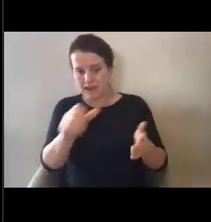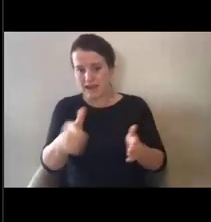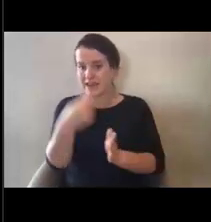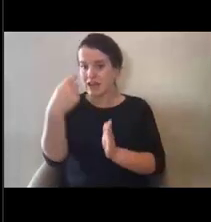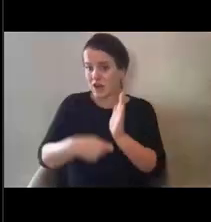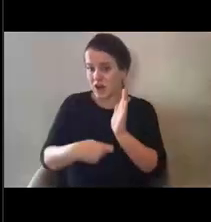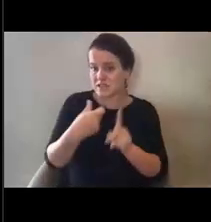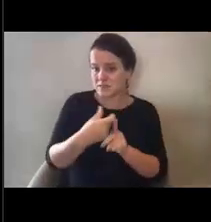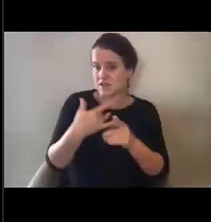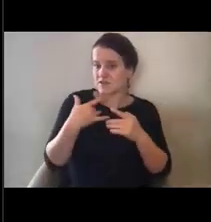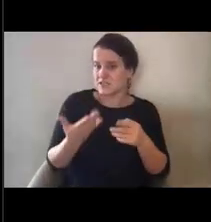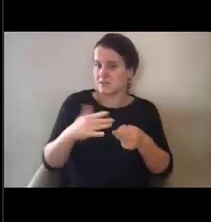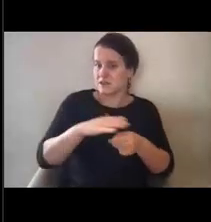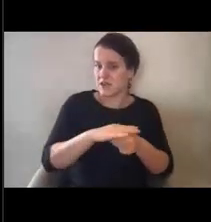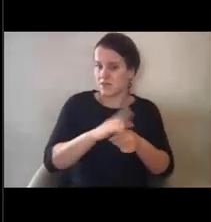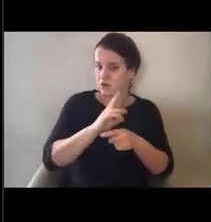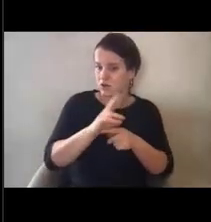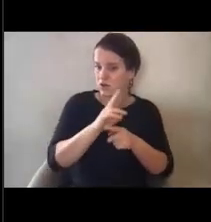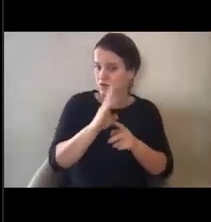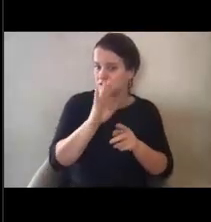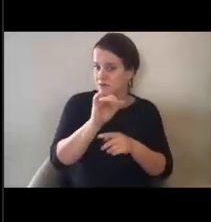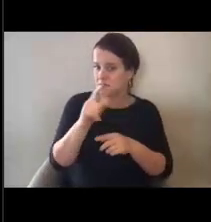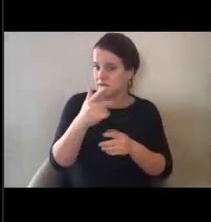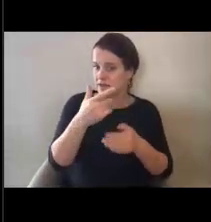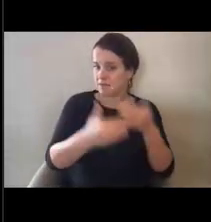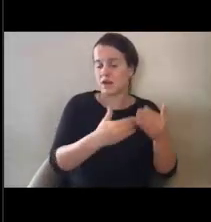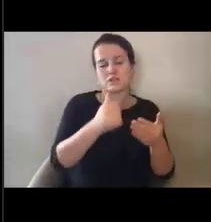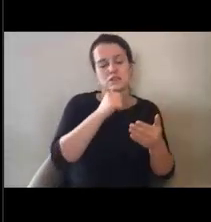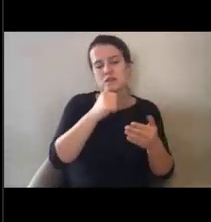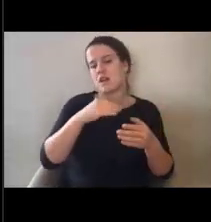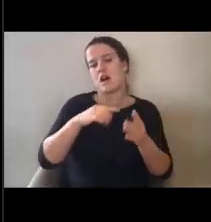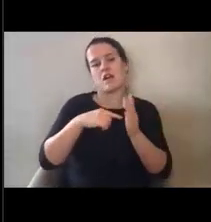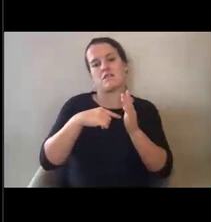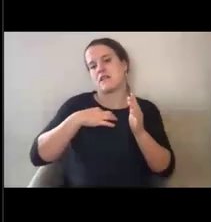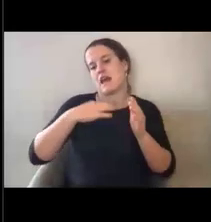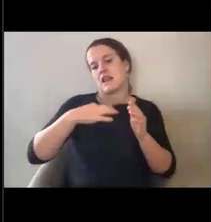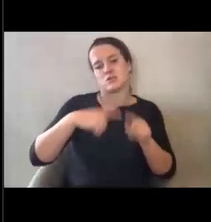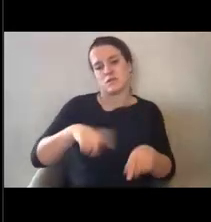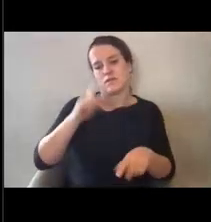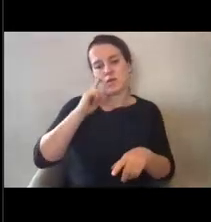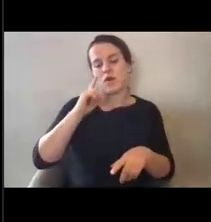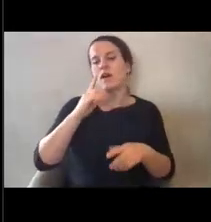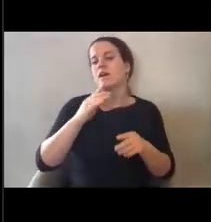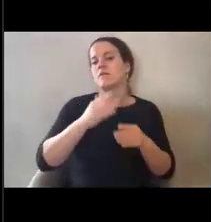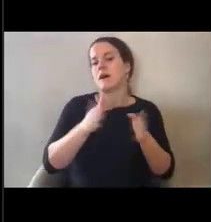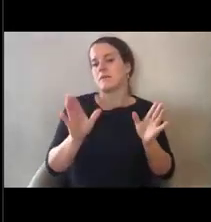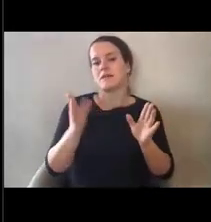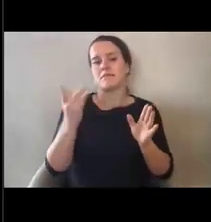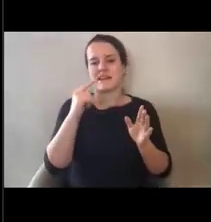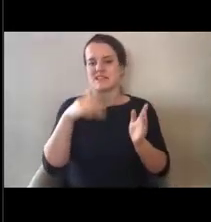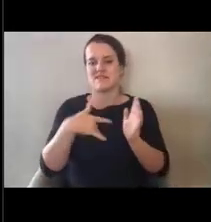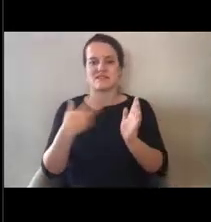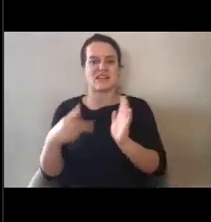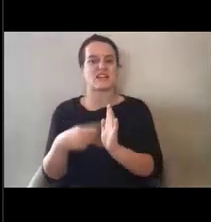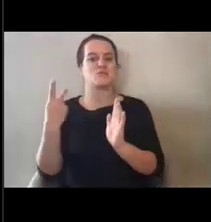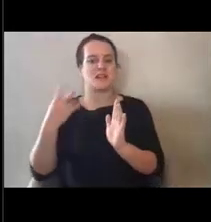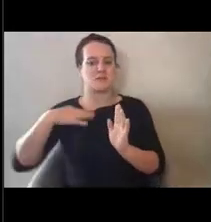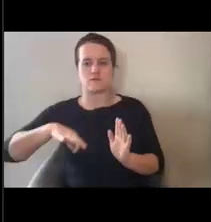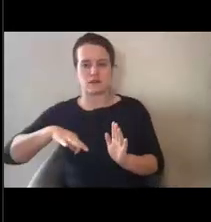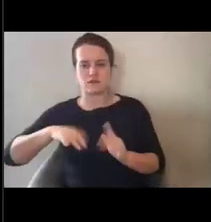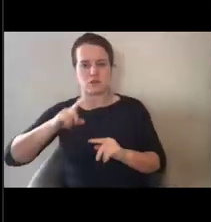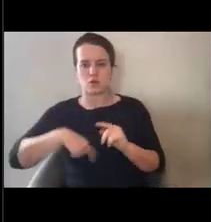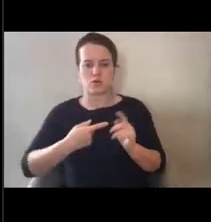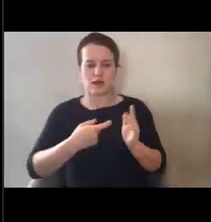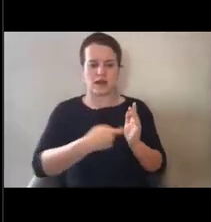normally be covered under those billing processes would not be eligible for public assistance is they would be considered a duplication of benefits. However,